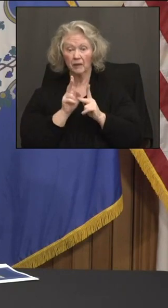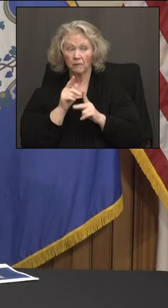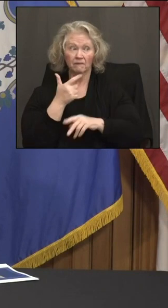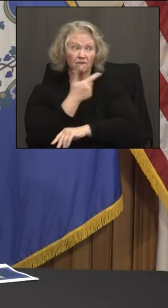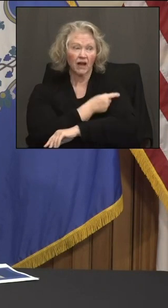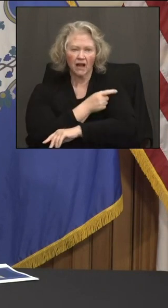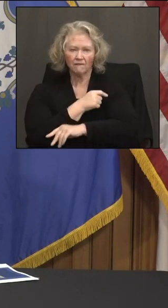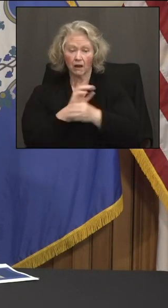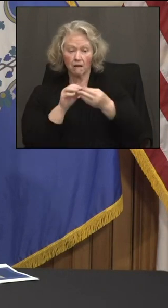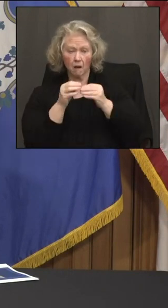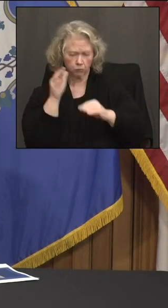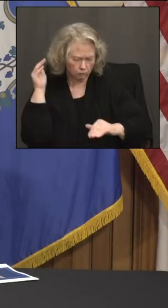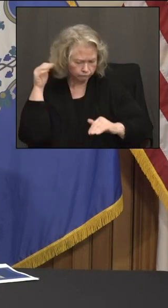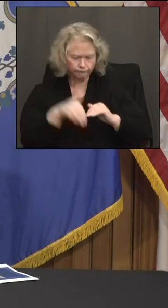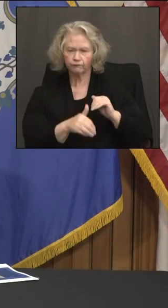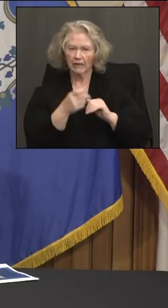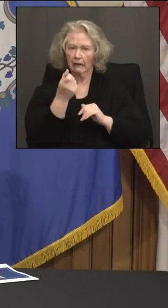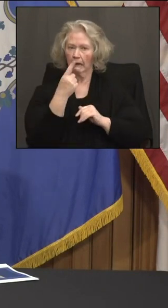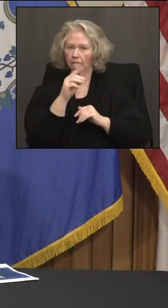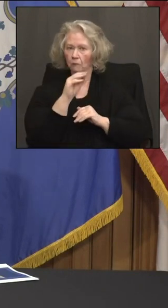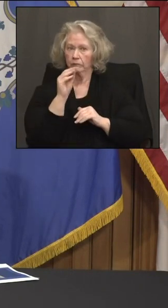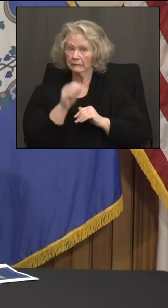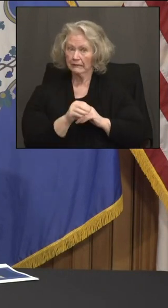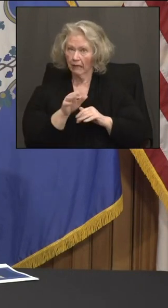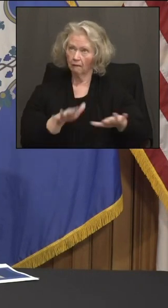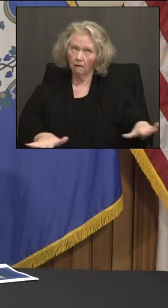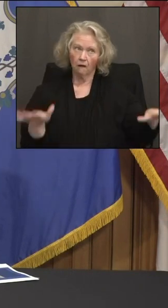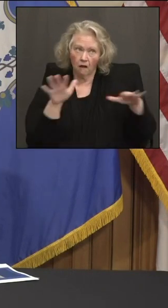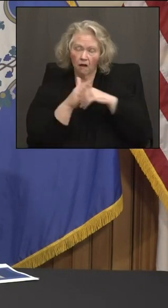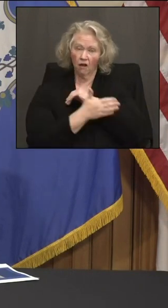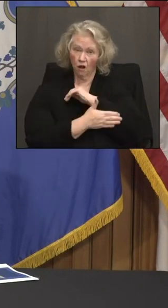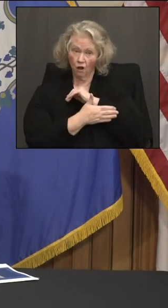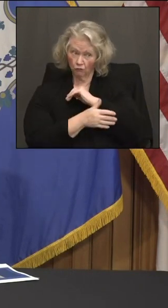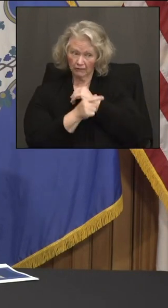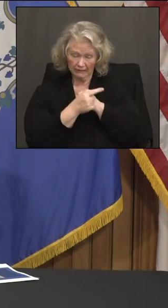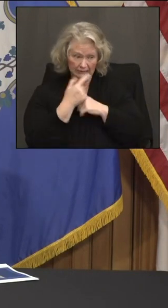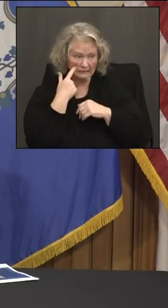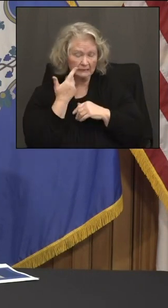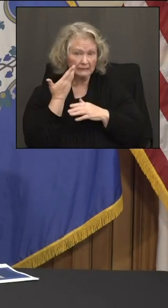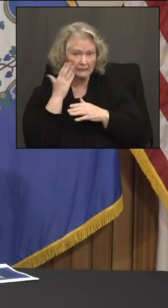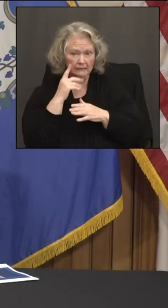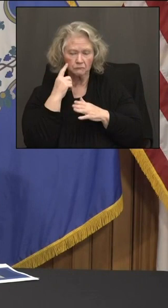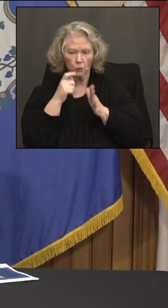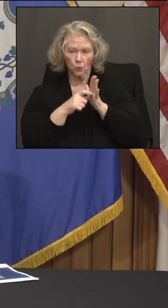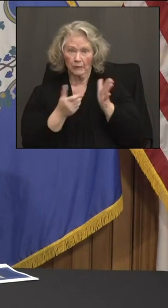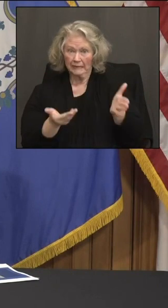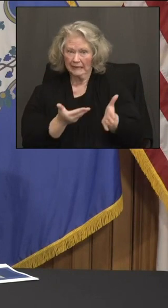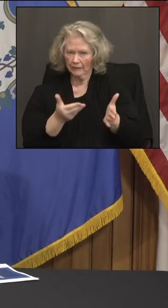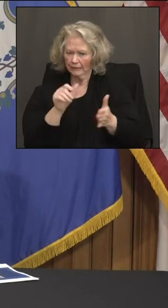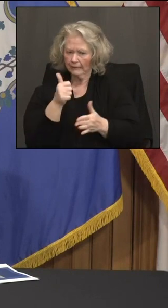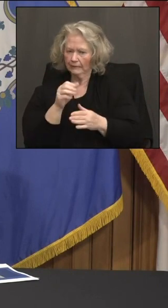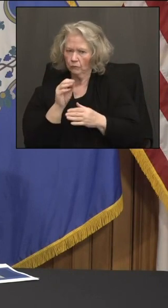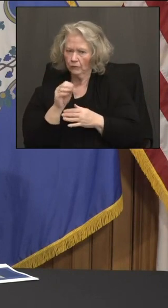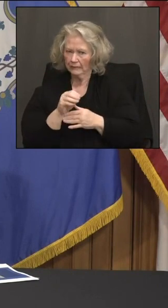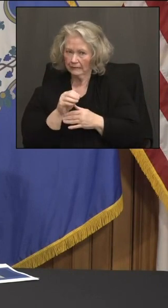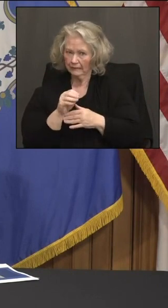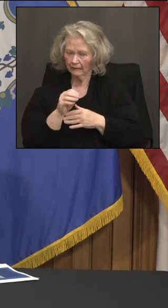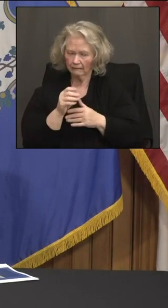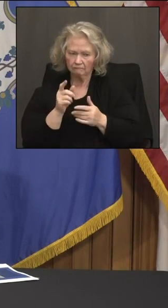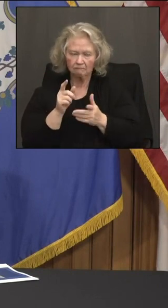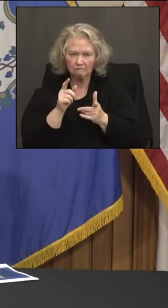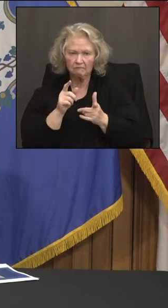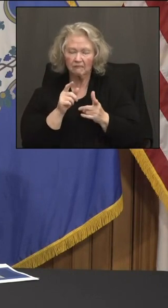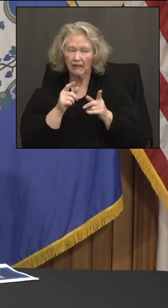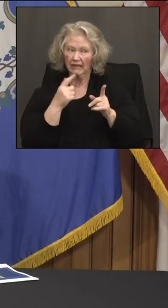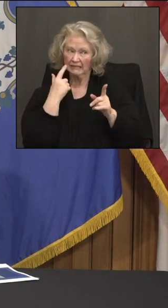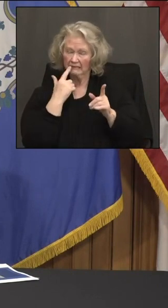week, declining 11%. I know you had said that we're seeing about 10% every week, and it seems like so far, based off of that graph,